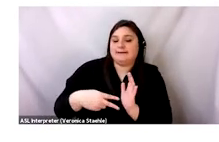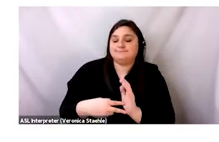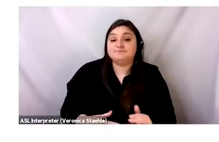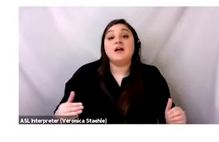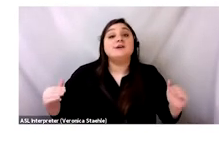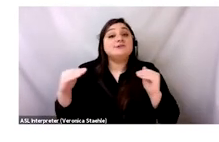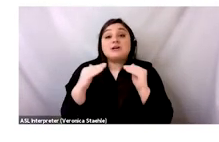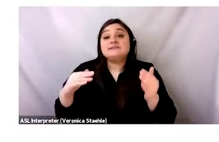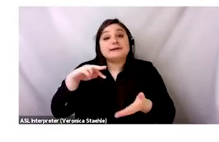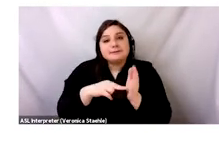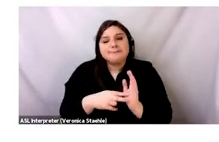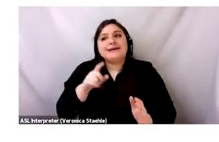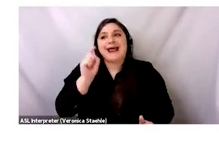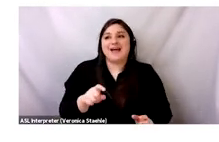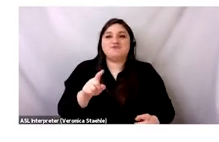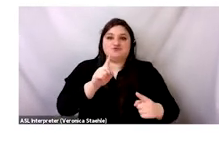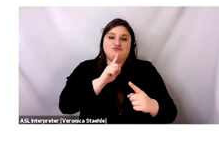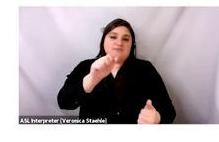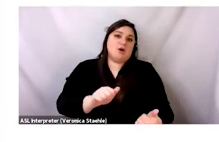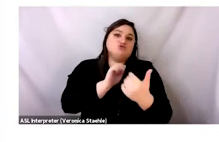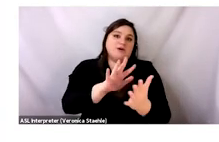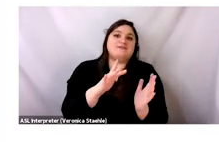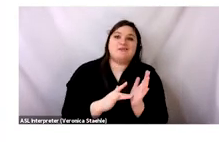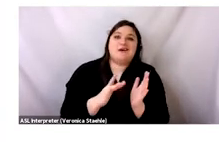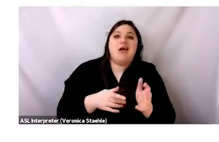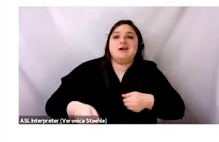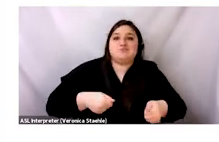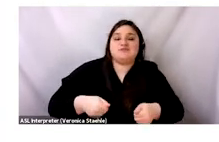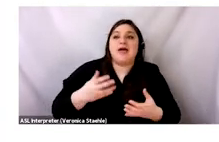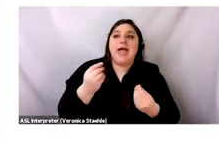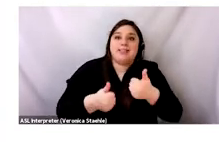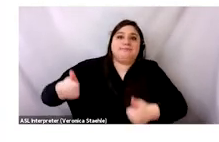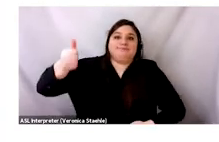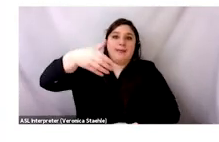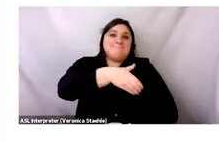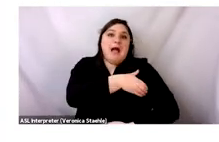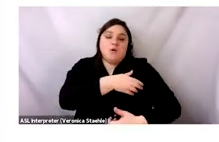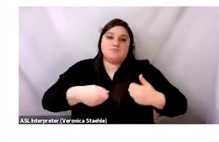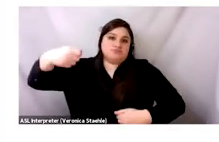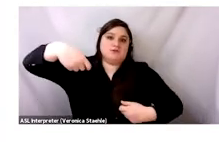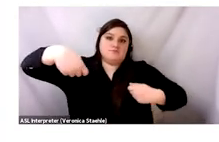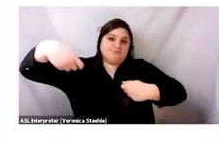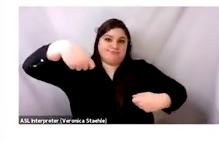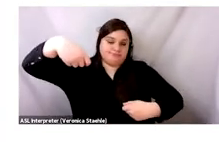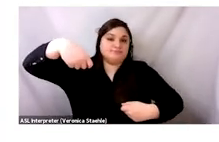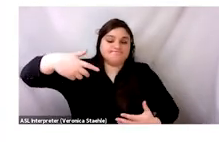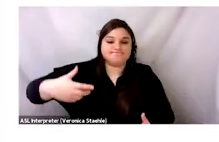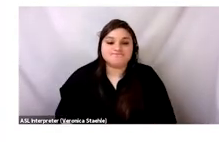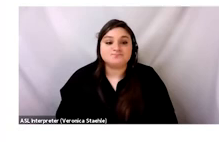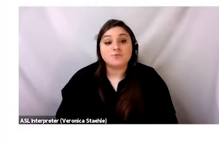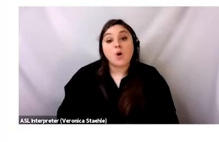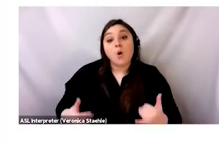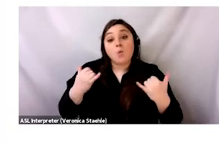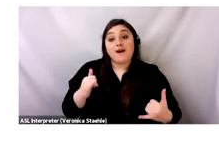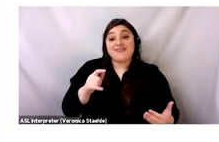like. So part of justice is reckoning with the exploitation and colonial power dynamics at the root of fashion-based